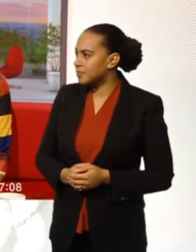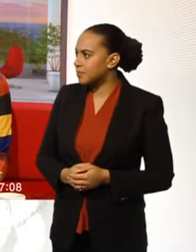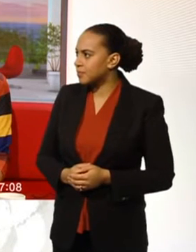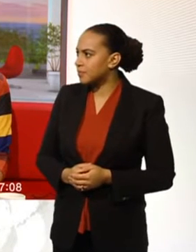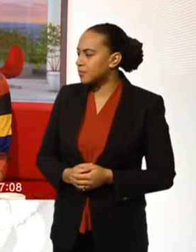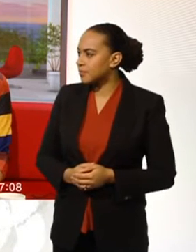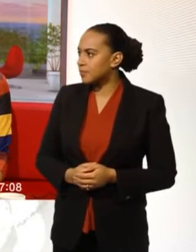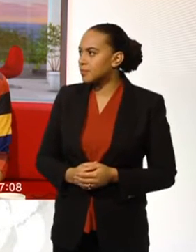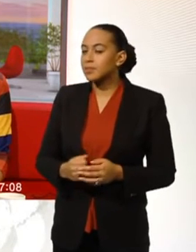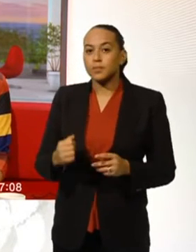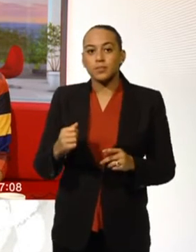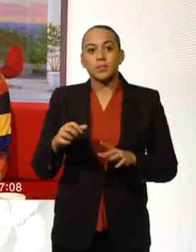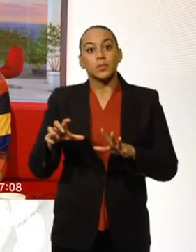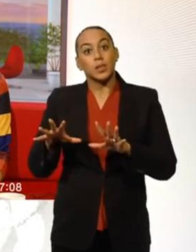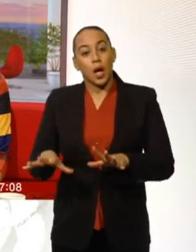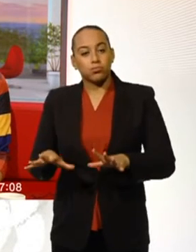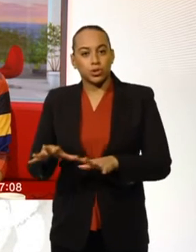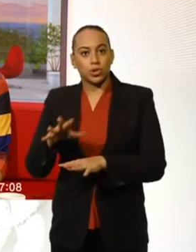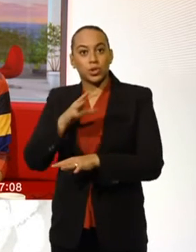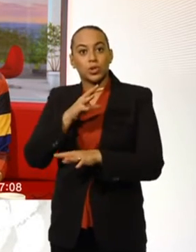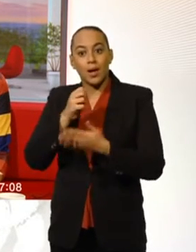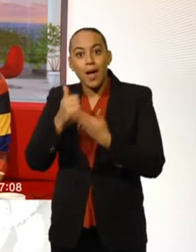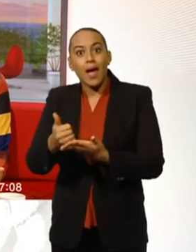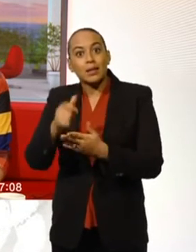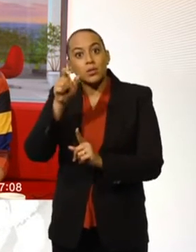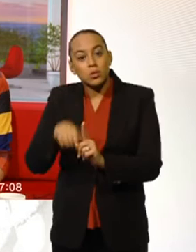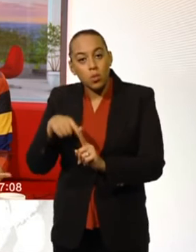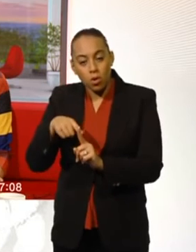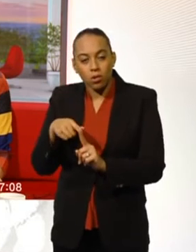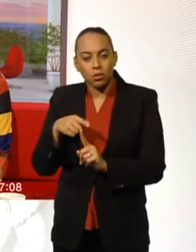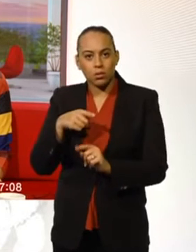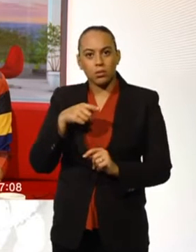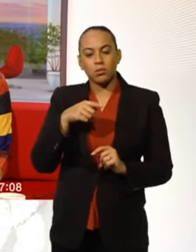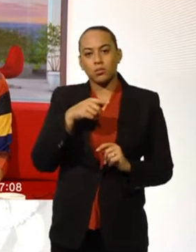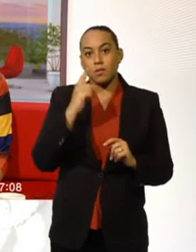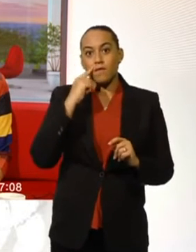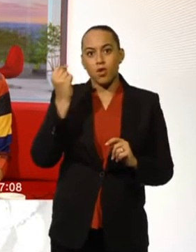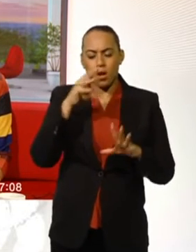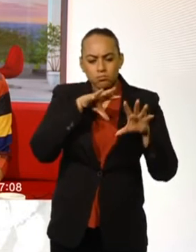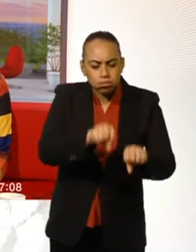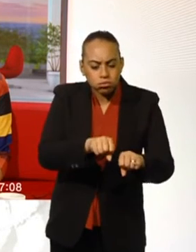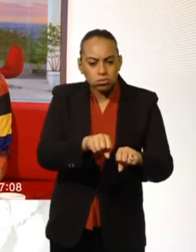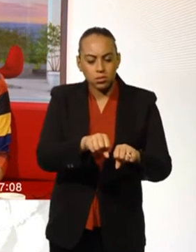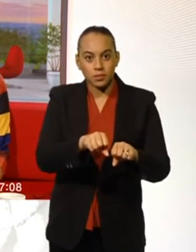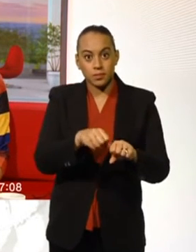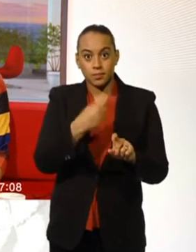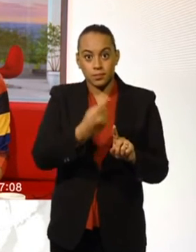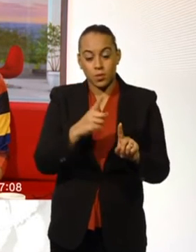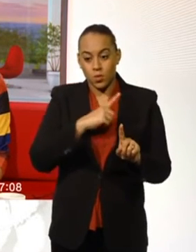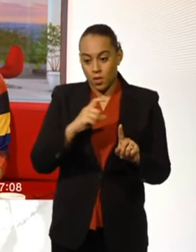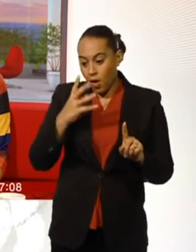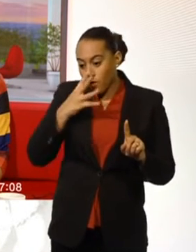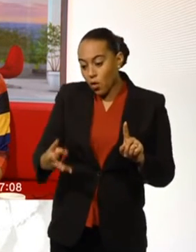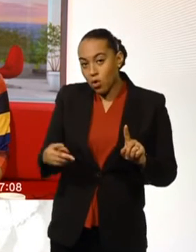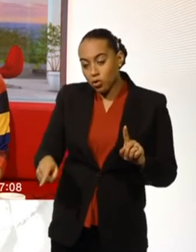for smuggling a child from a refugee camp in Calais to the UK. Rob Lorry, who's from Leeds, is charged with aiding illegal